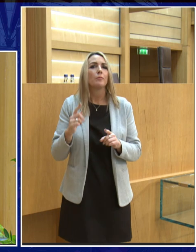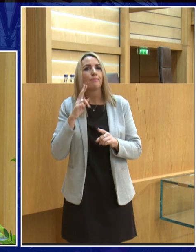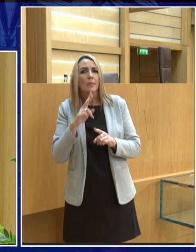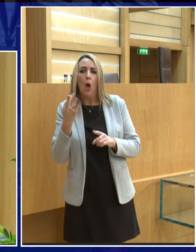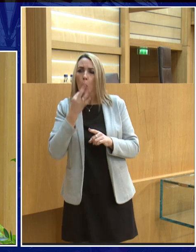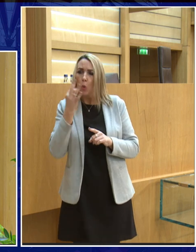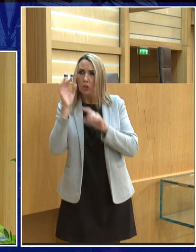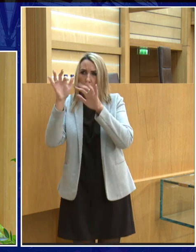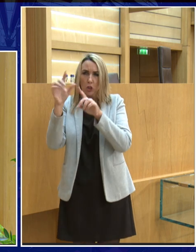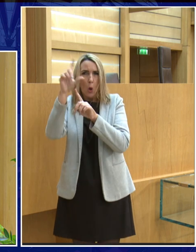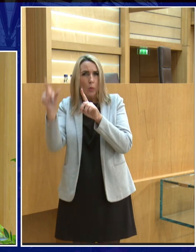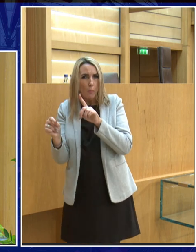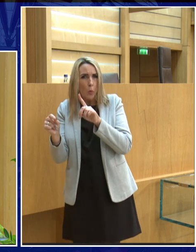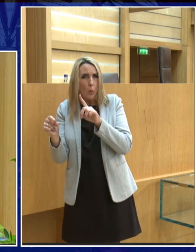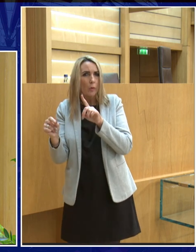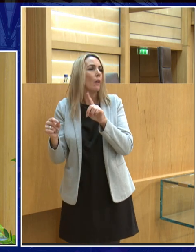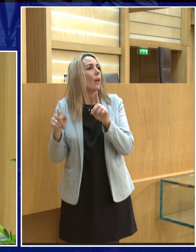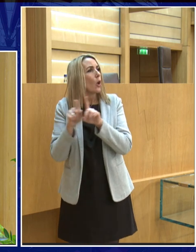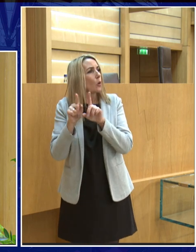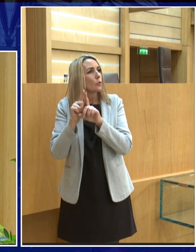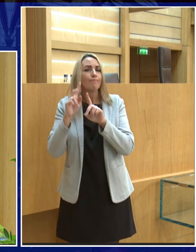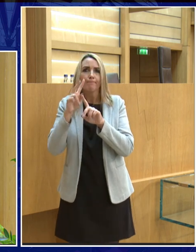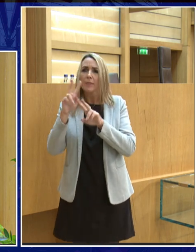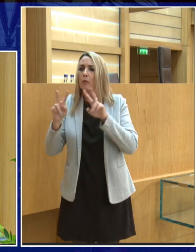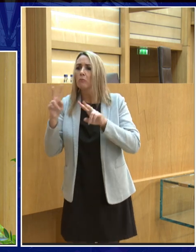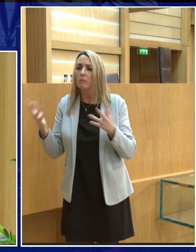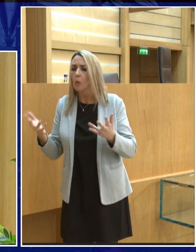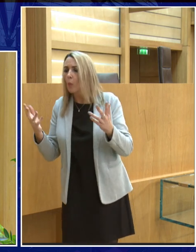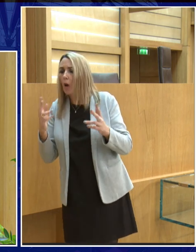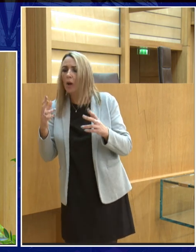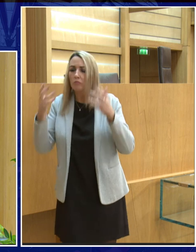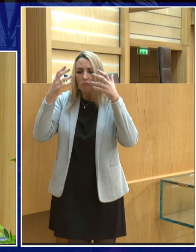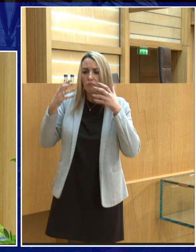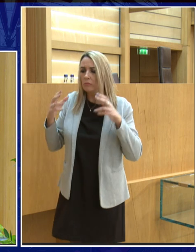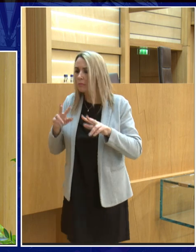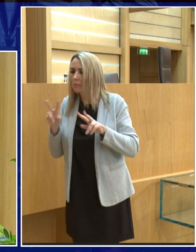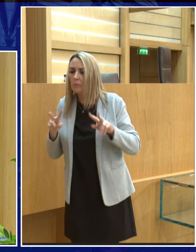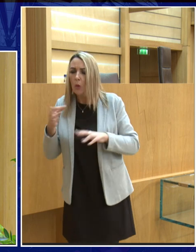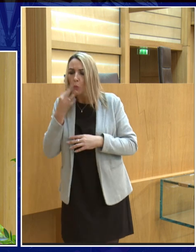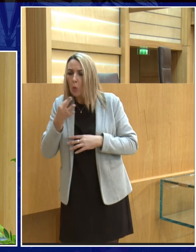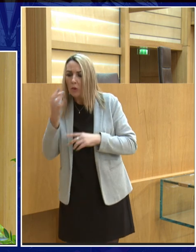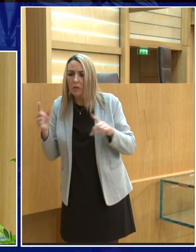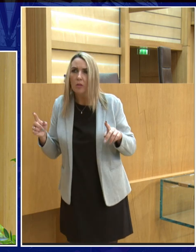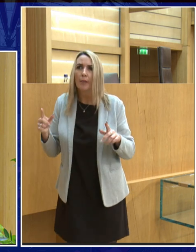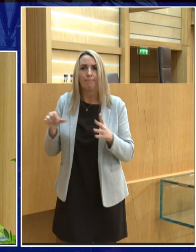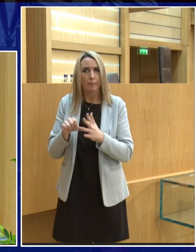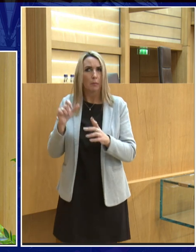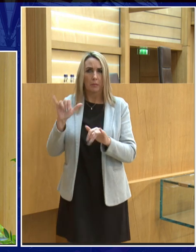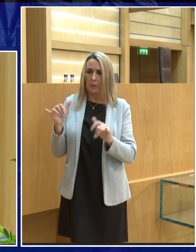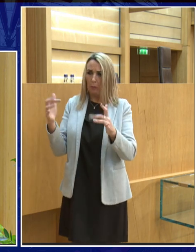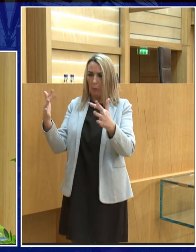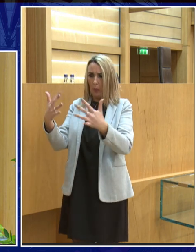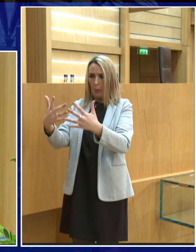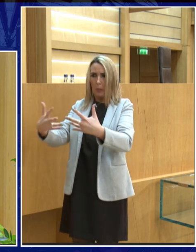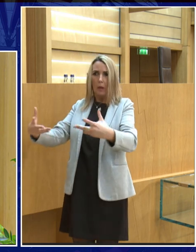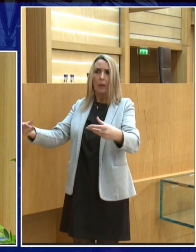that we found on the moon and many of the orbiters that go around the moon they look for signs of water and if you actually took all the water on the moon and you were able to melt it you'd